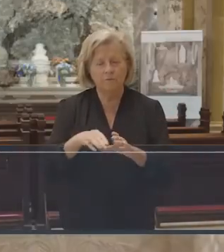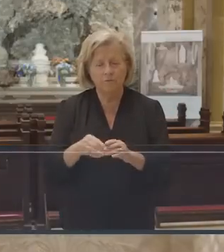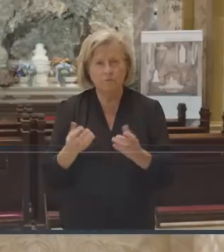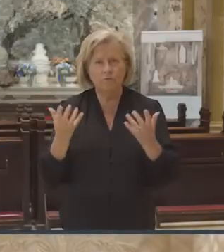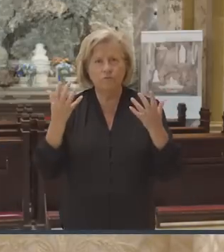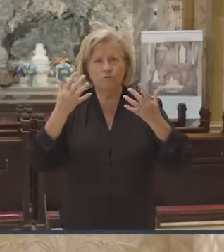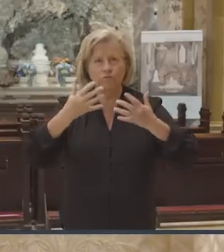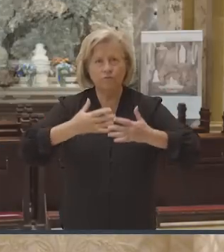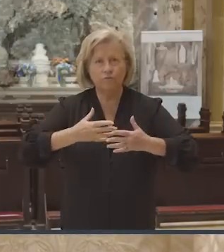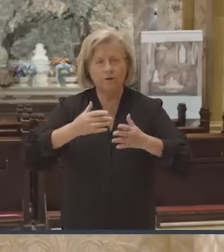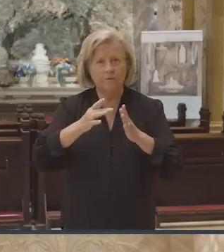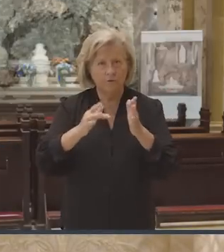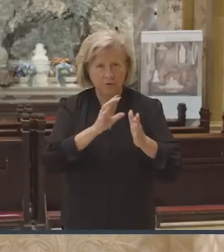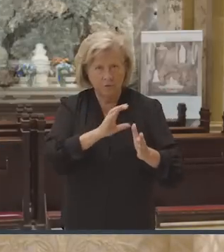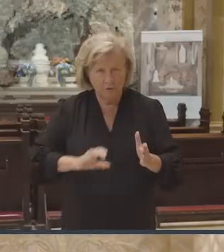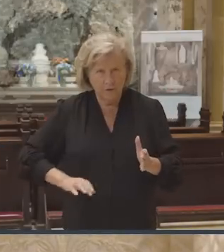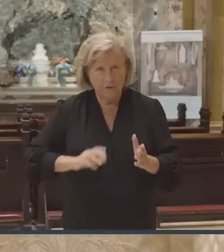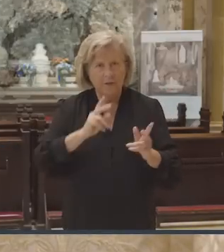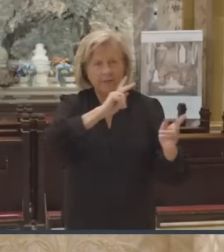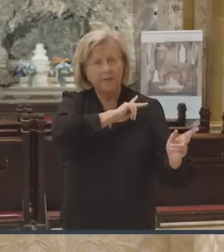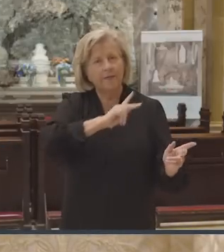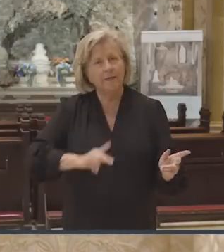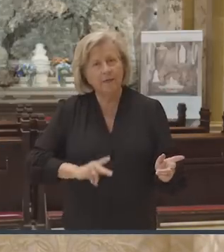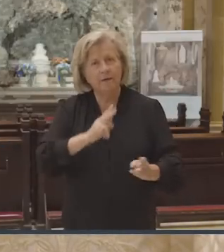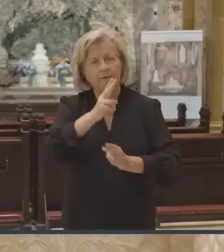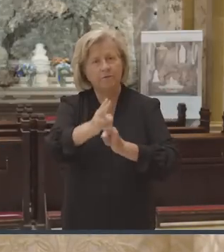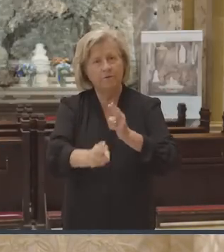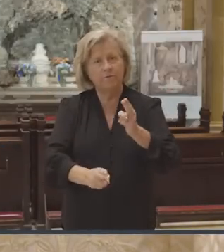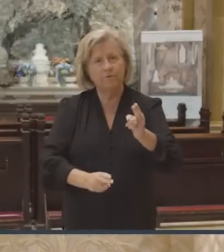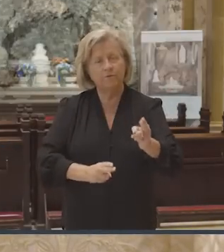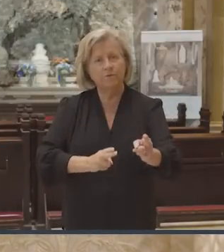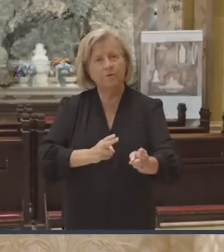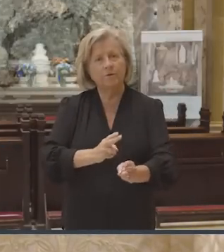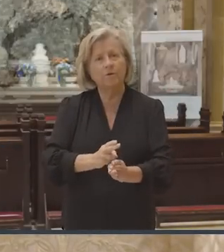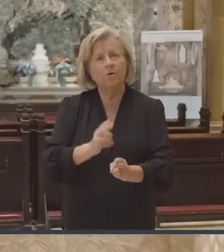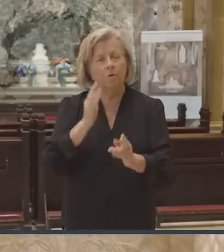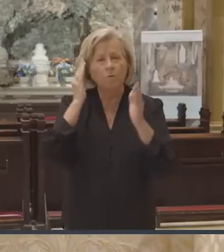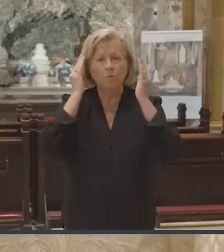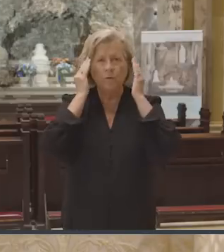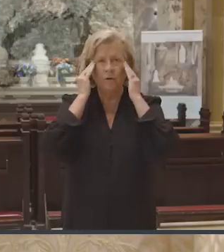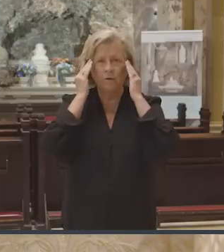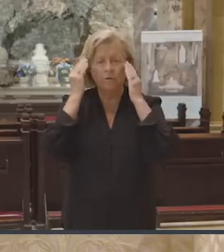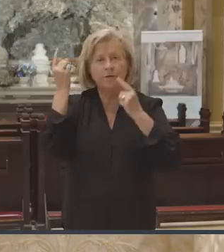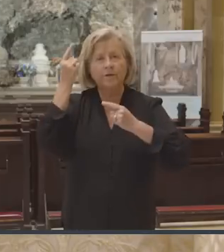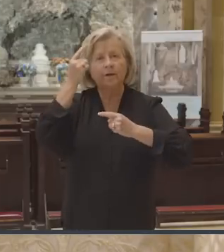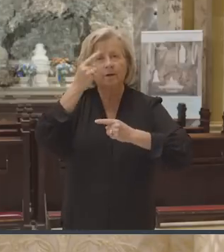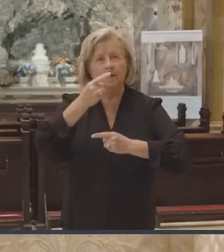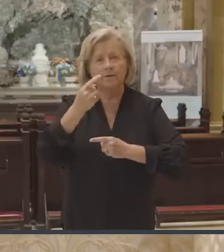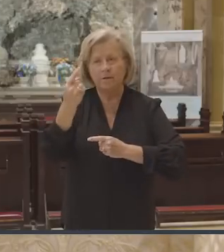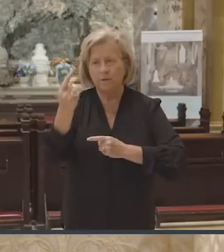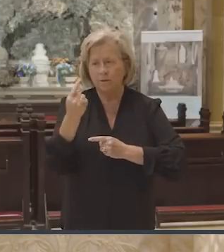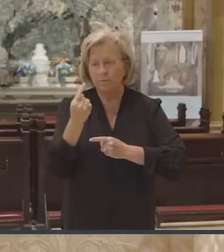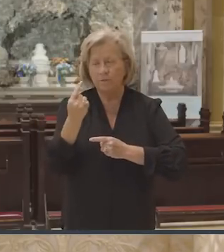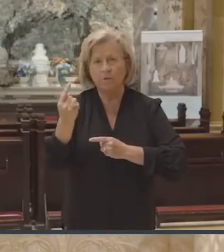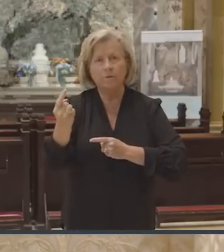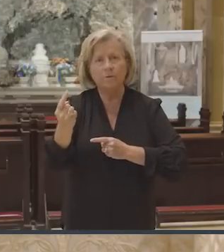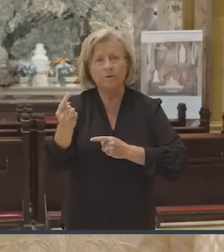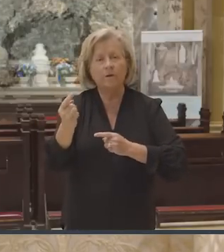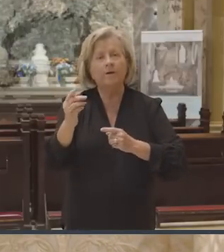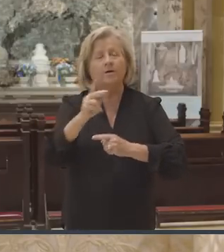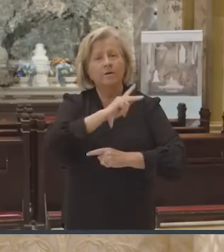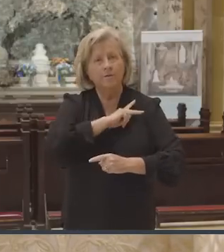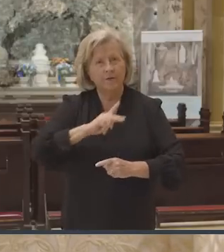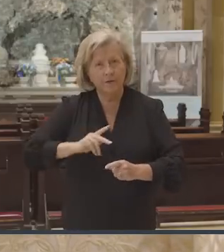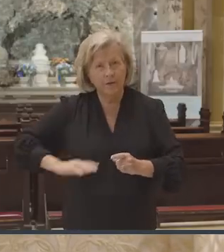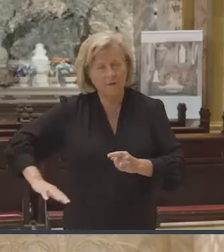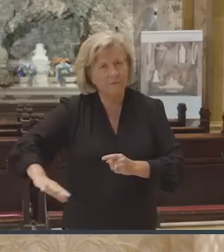Jesus Christ, King of the universe. We acknowledge today as earthly rulers come and go, the kingdom of